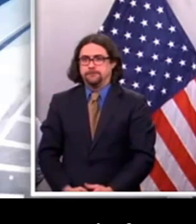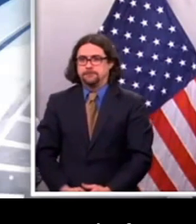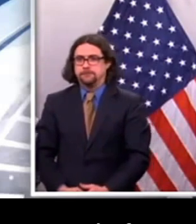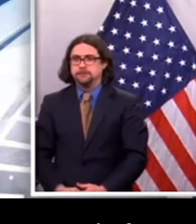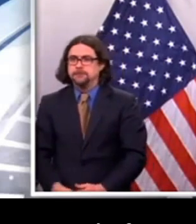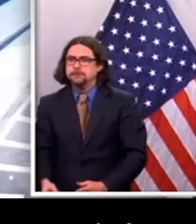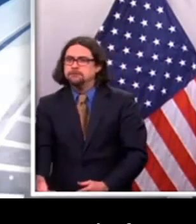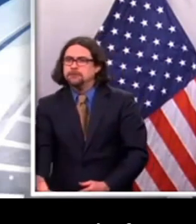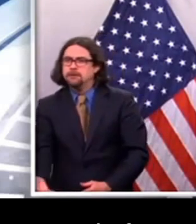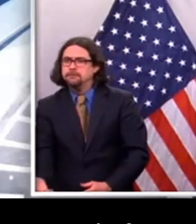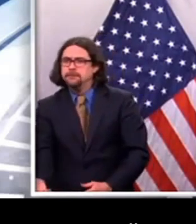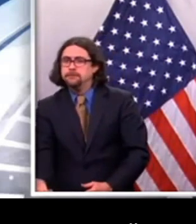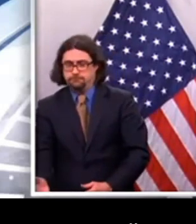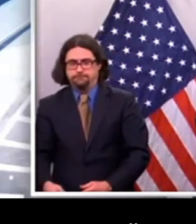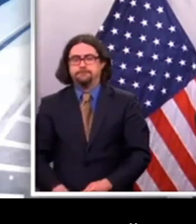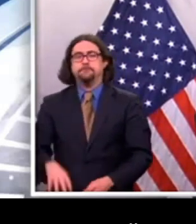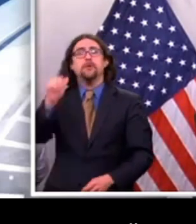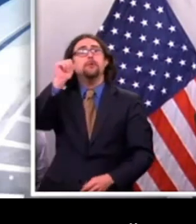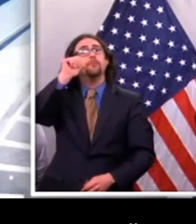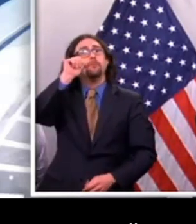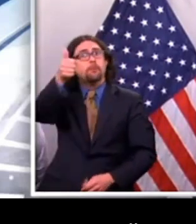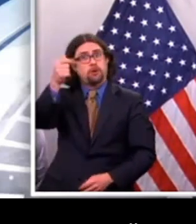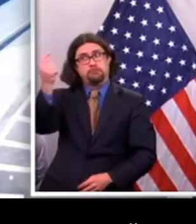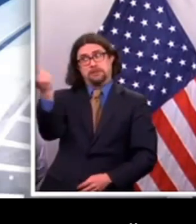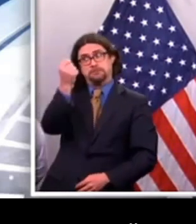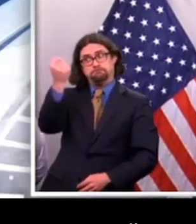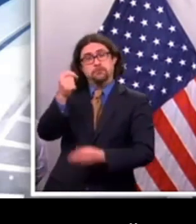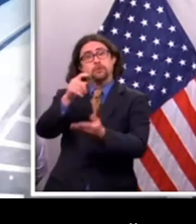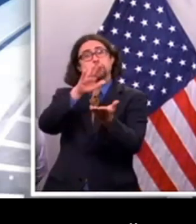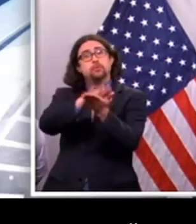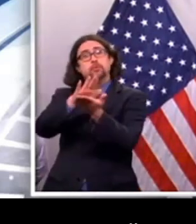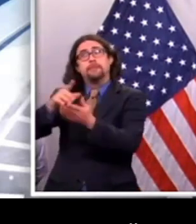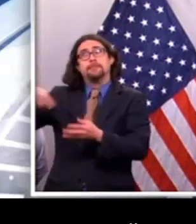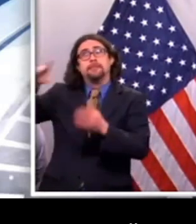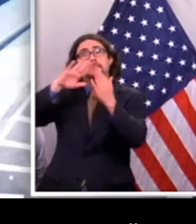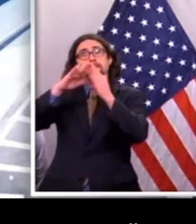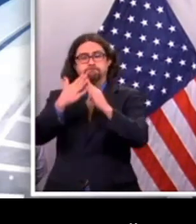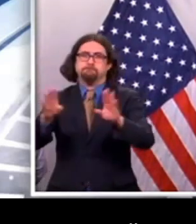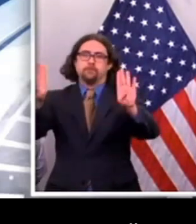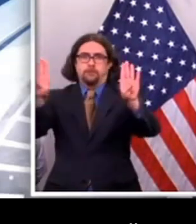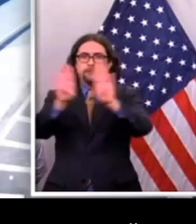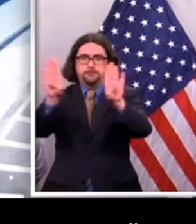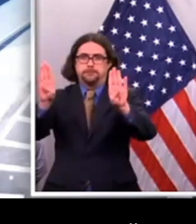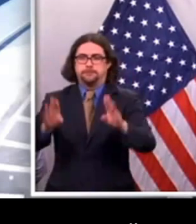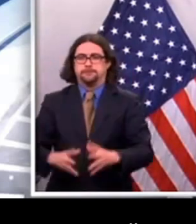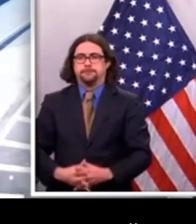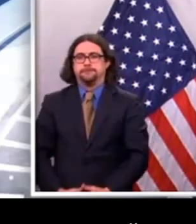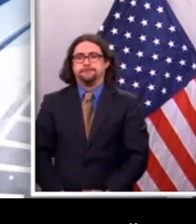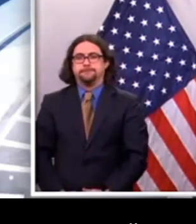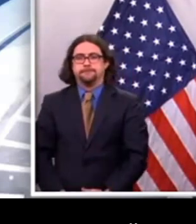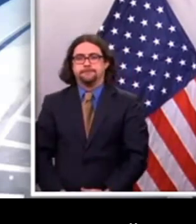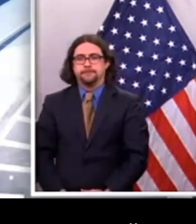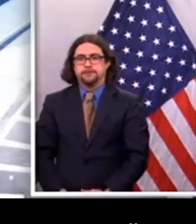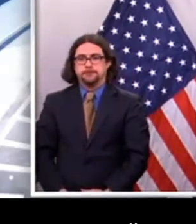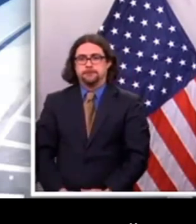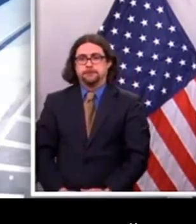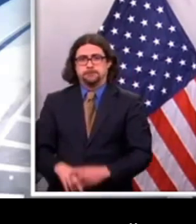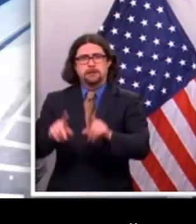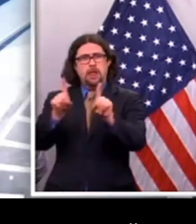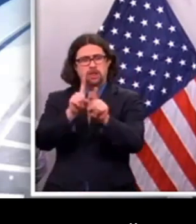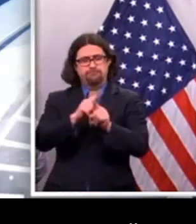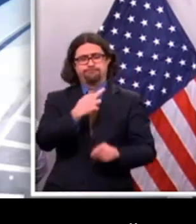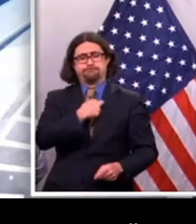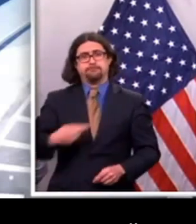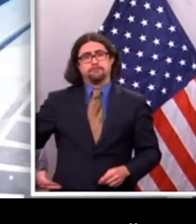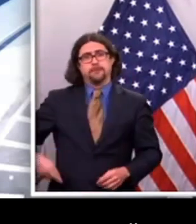emphasize to your audiences, schools will be closed tomorrow. In addition, the regents' exams that were scheduled